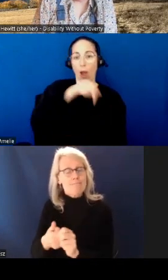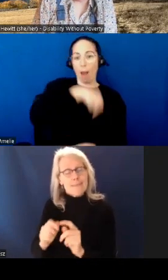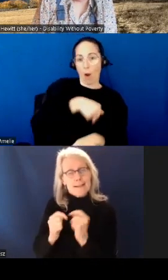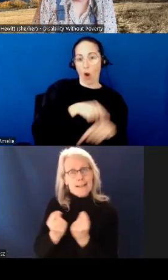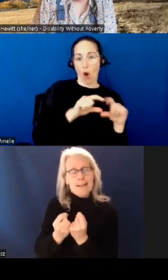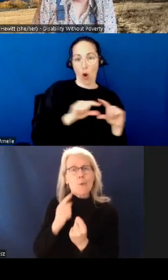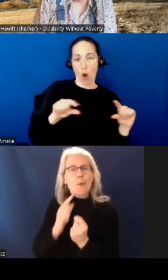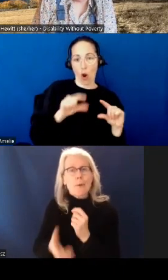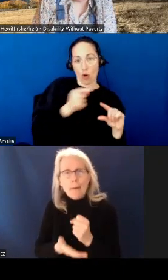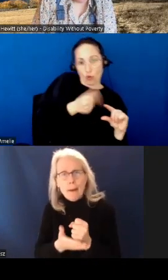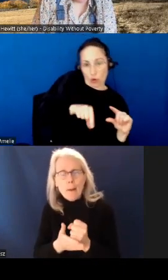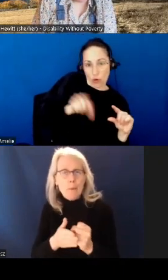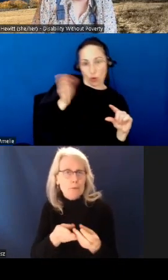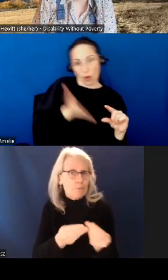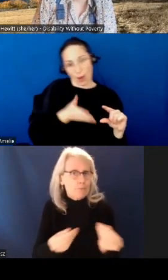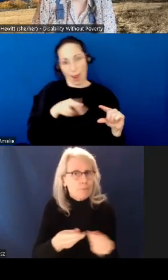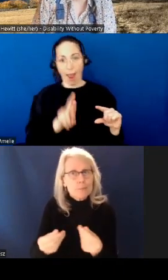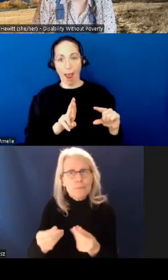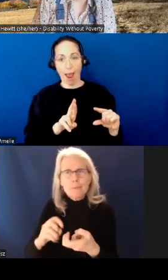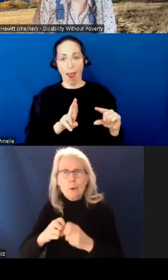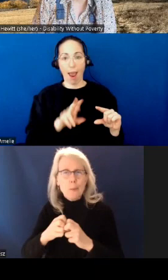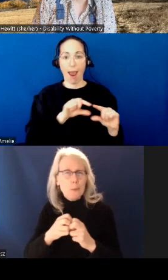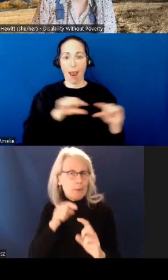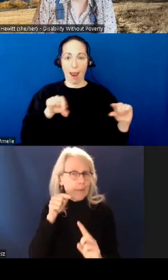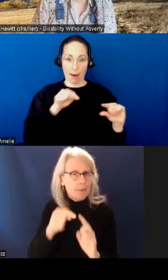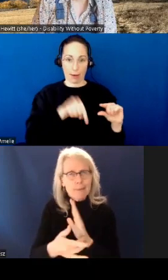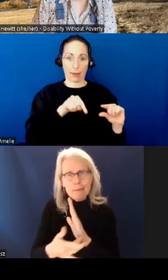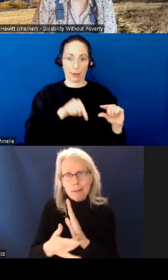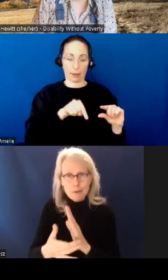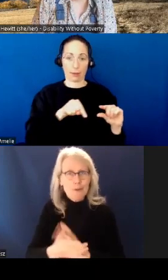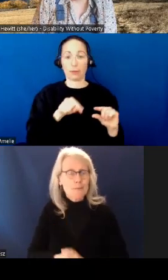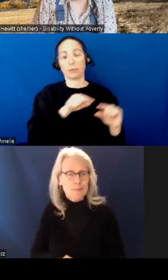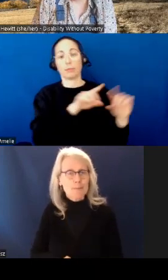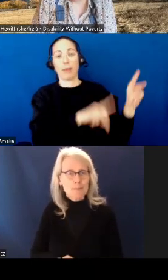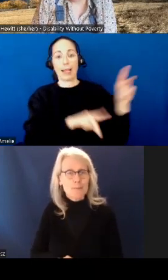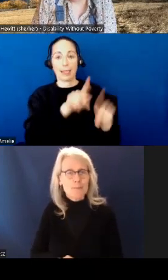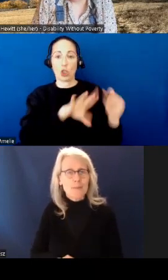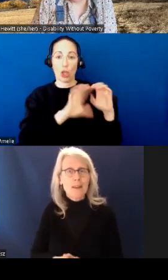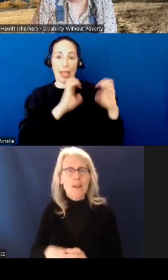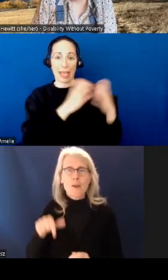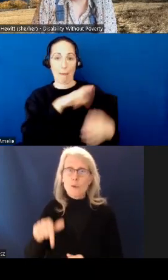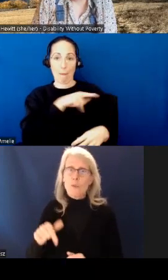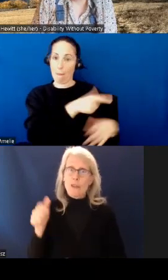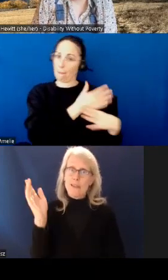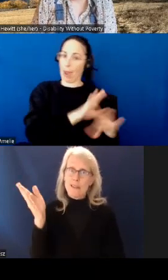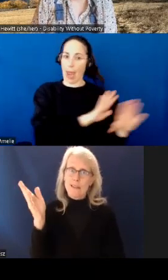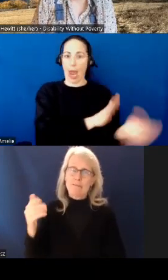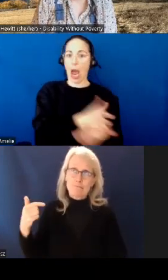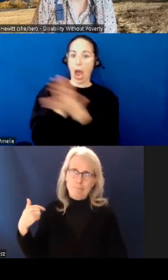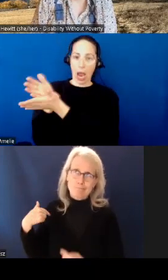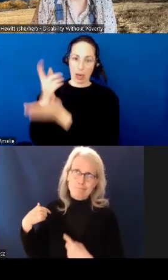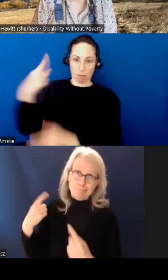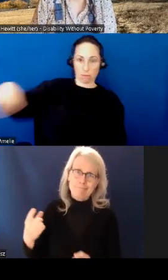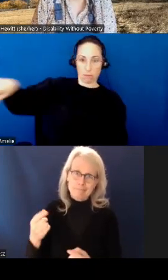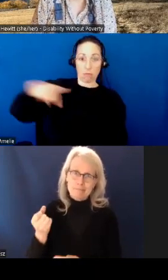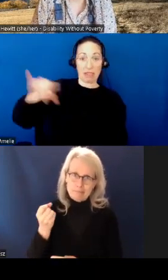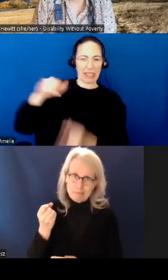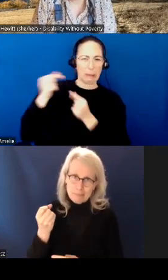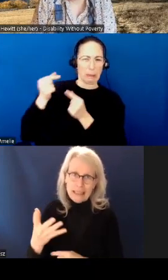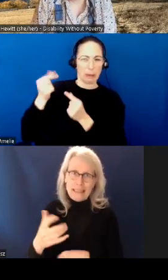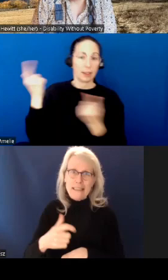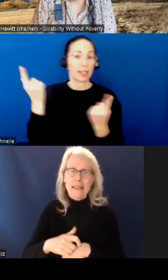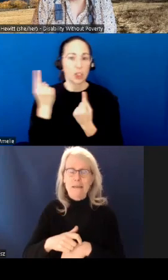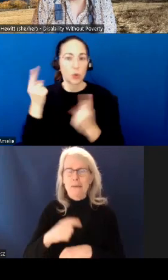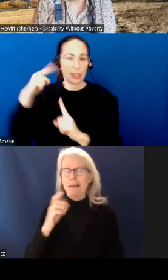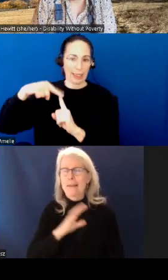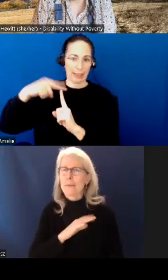technical difficulties you may be experiencing. We've done this a fair few times now, and I have to say that the